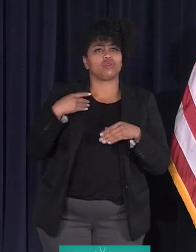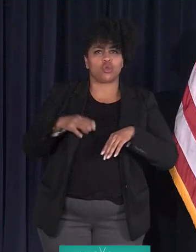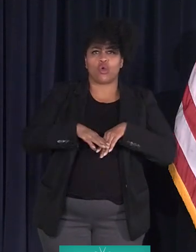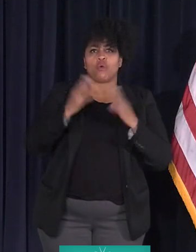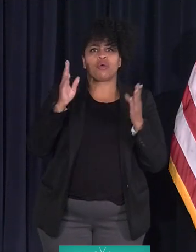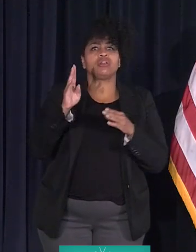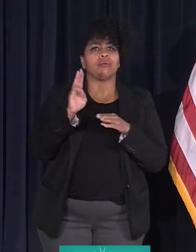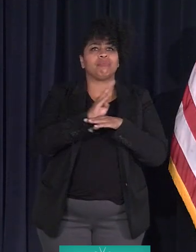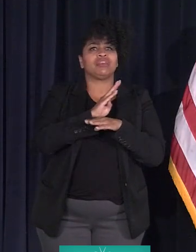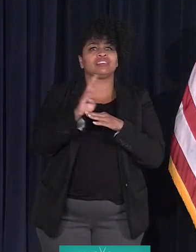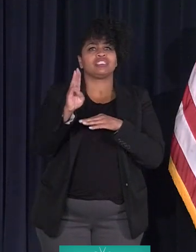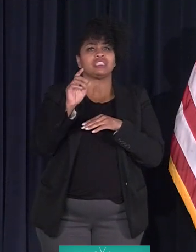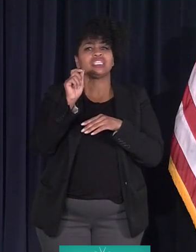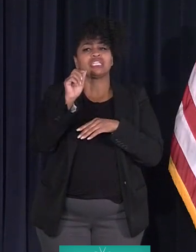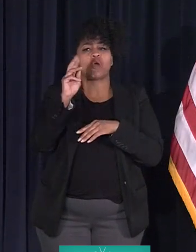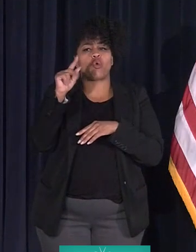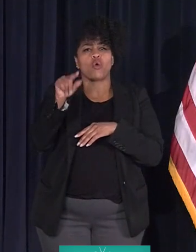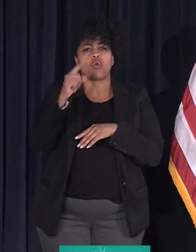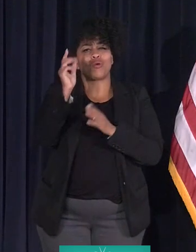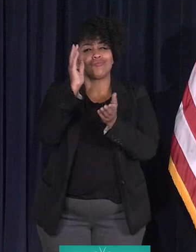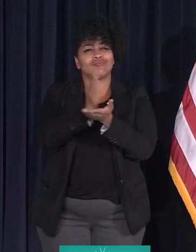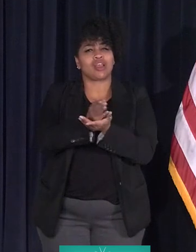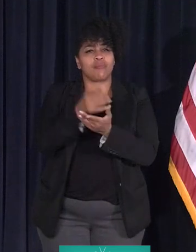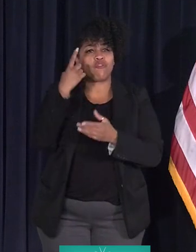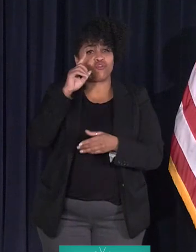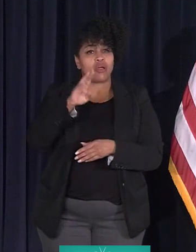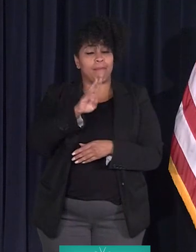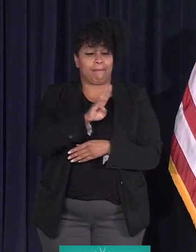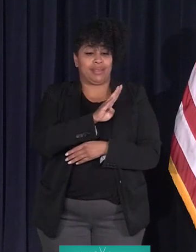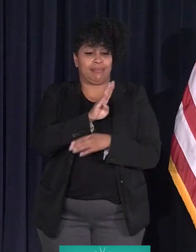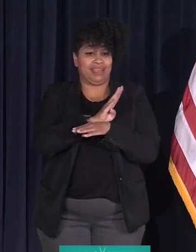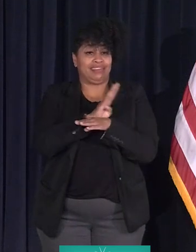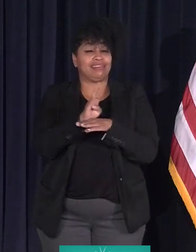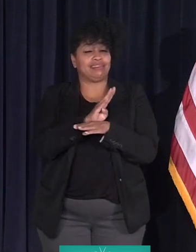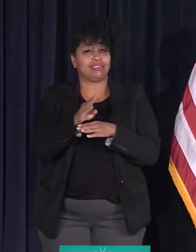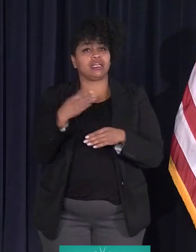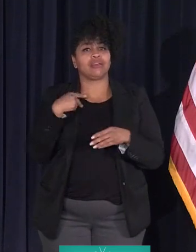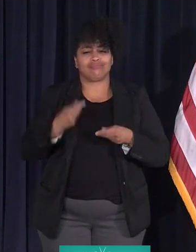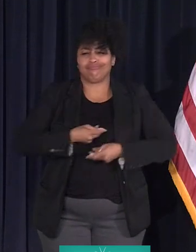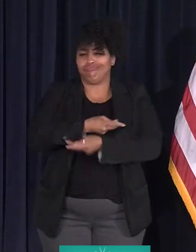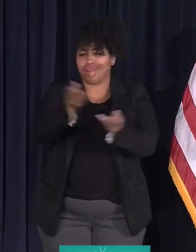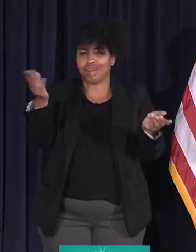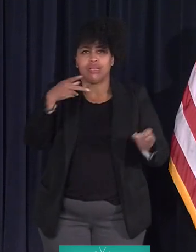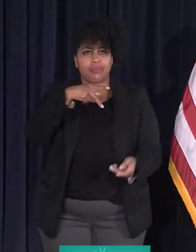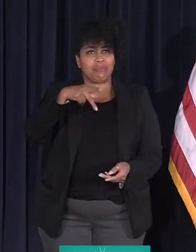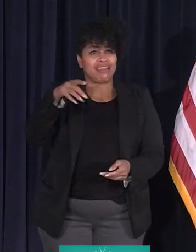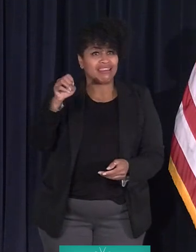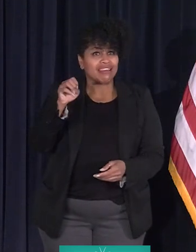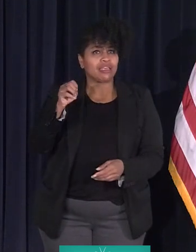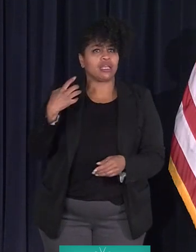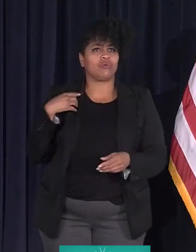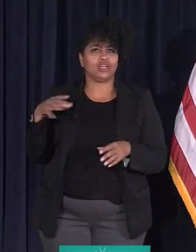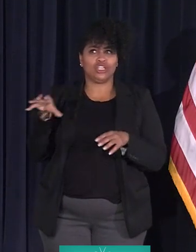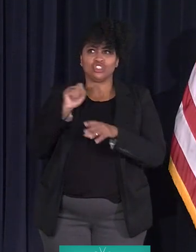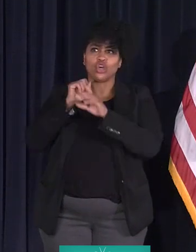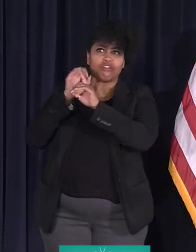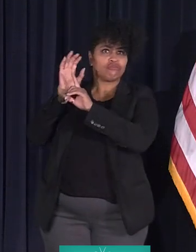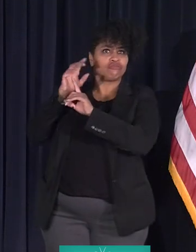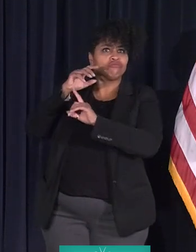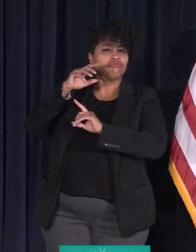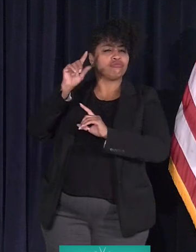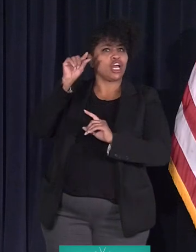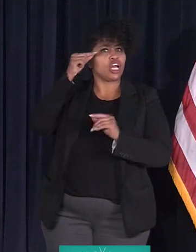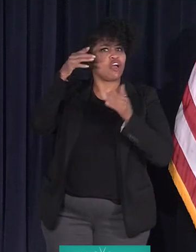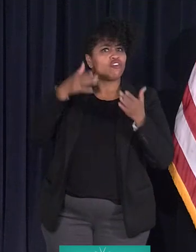a one-stop resource for businesses. We gave out free PPE, took the governor's executive orders, and put them in a simple restart